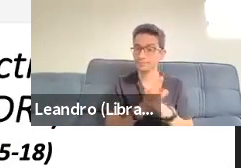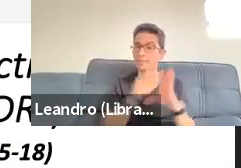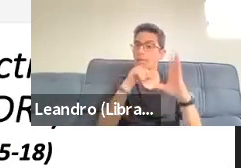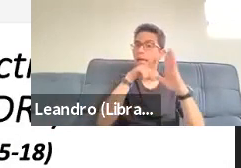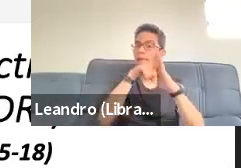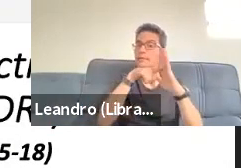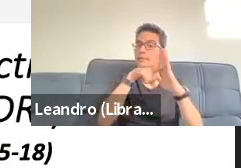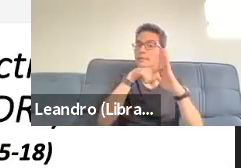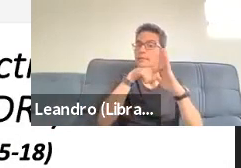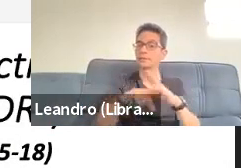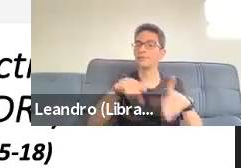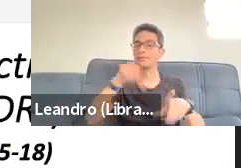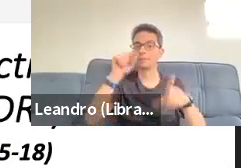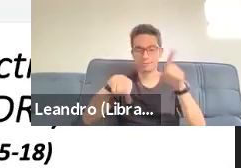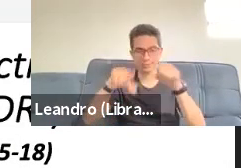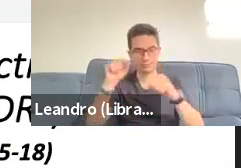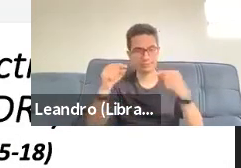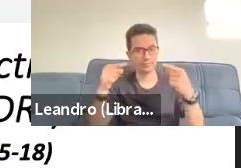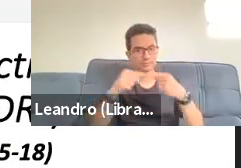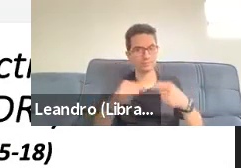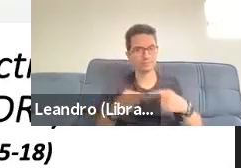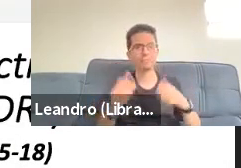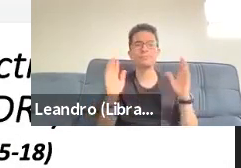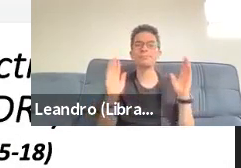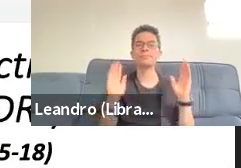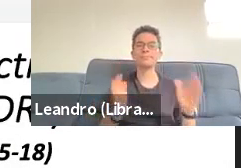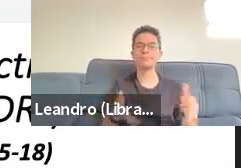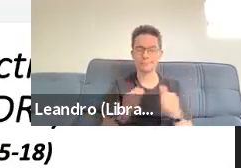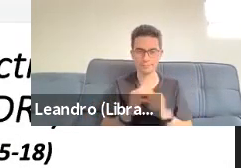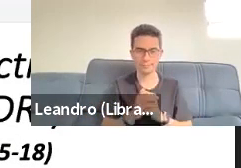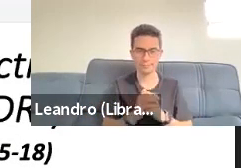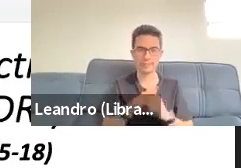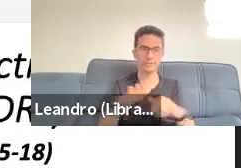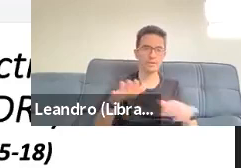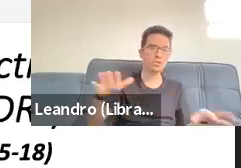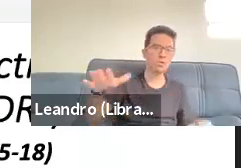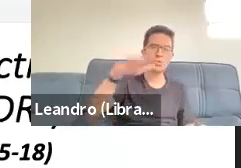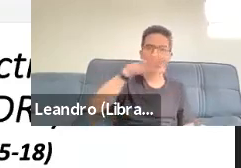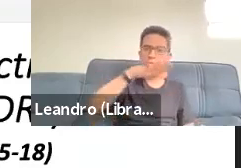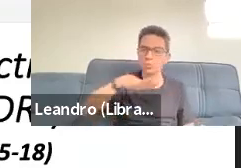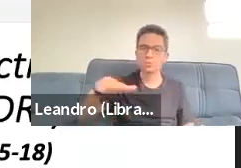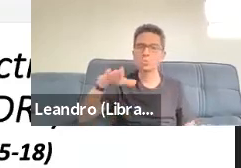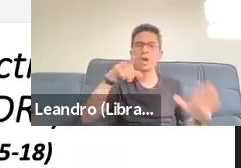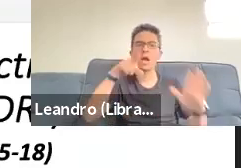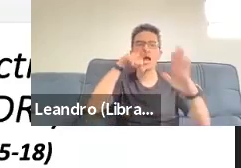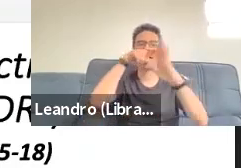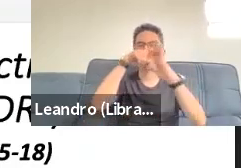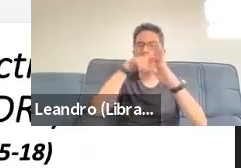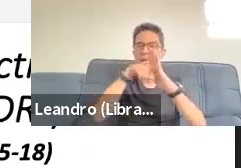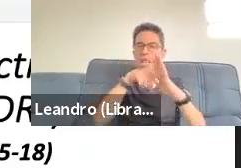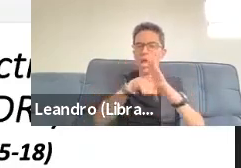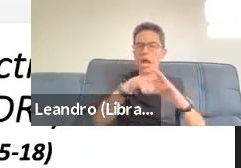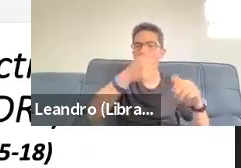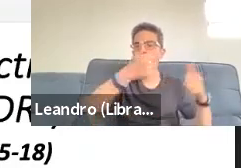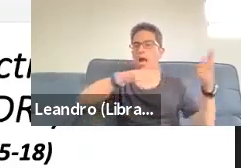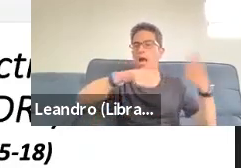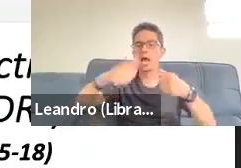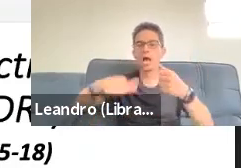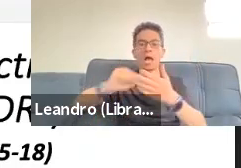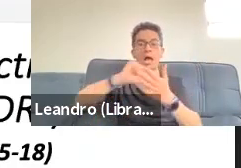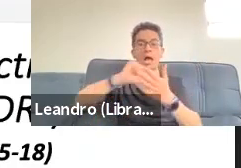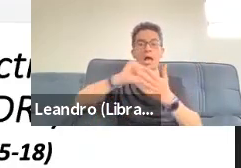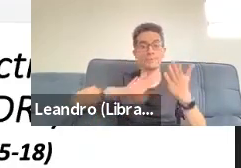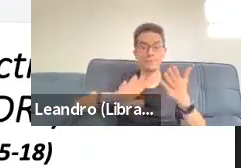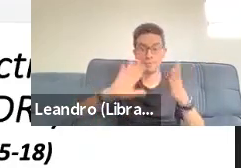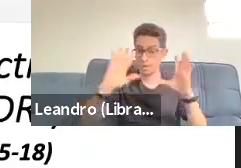So to map these, you know, communicative activities, we started by coding the interactional discourse resources. So